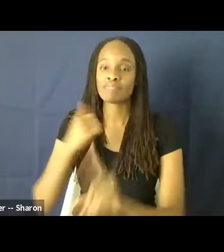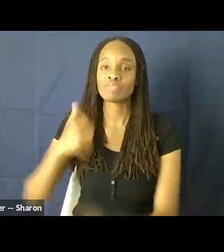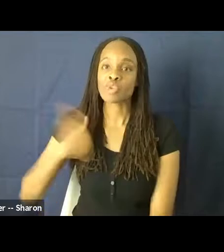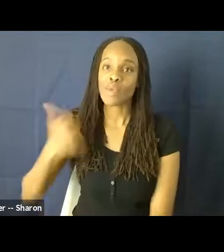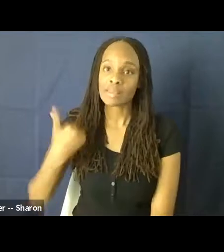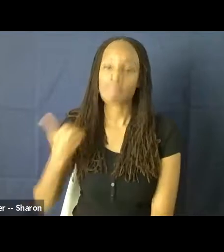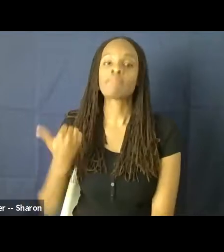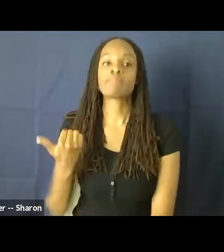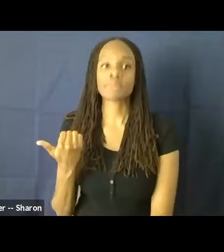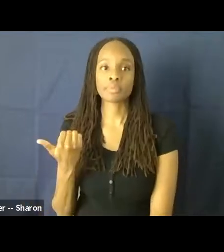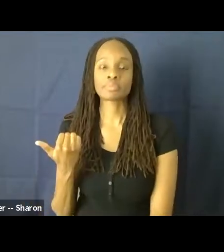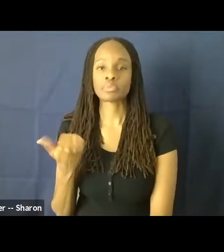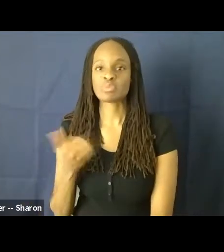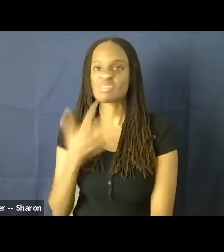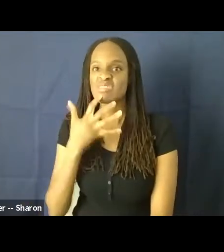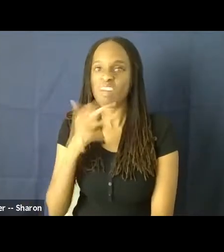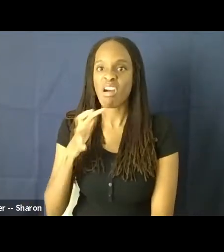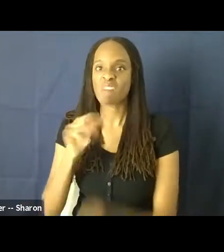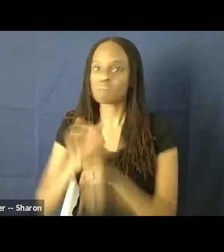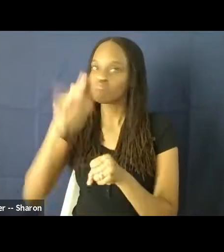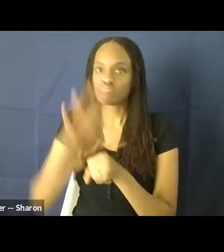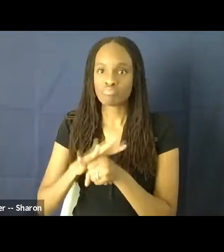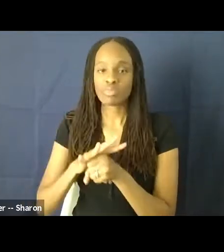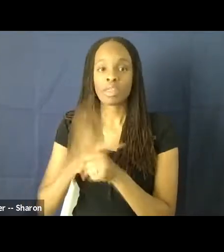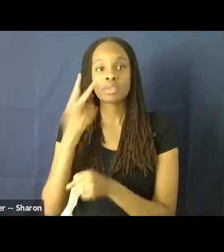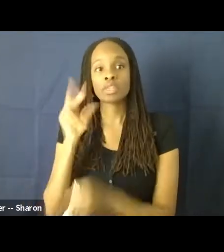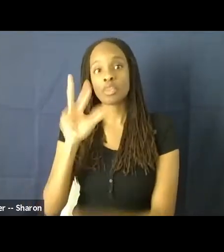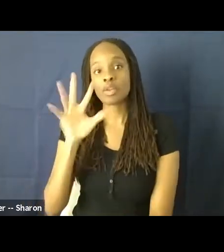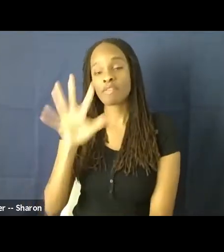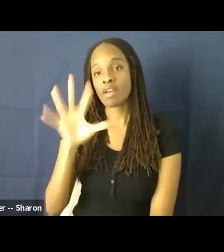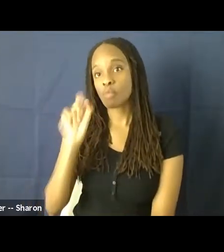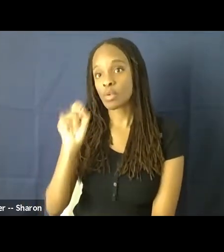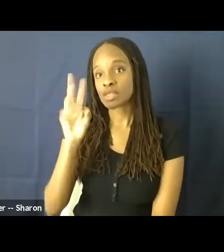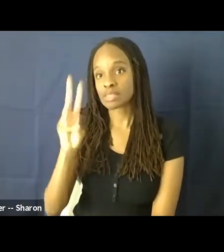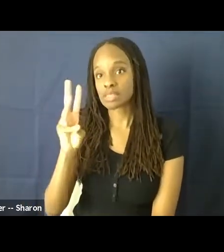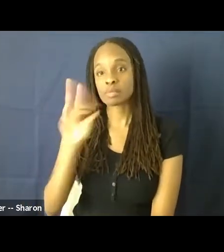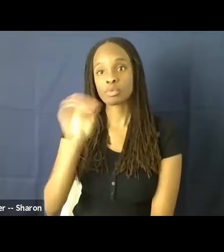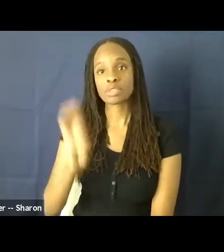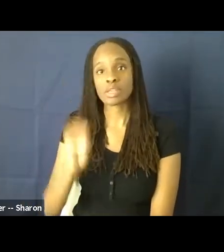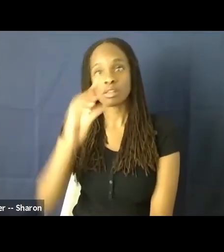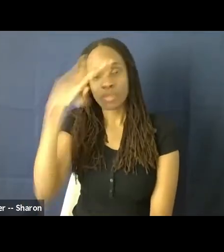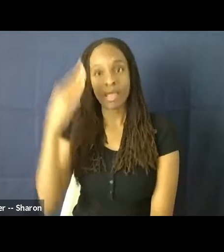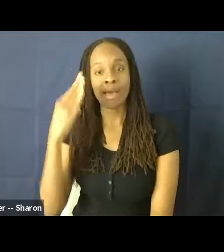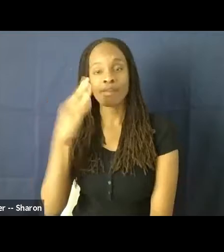hot, you know, hot tempered. So we see here 35.6% of black women are shown as violent versus 29